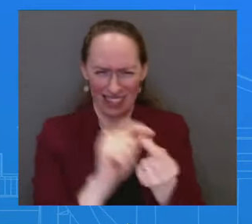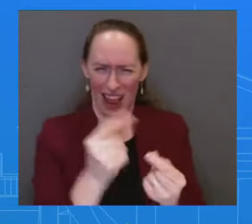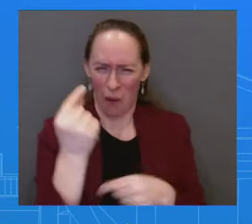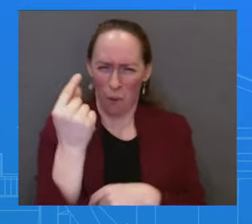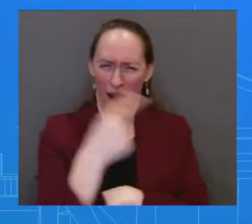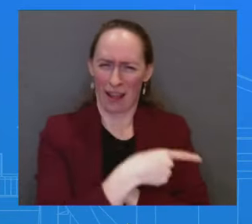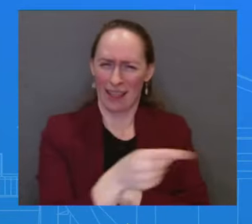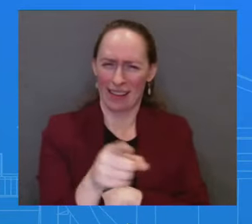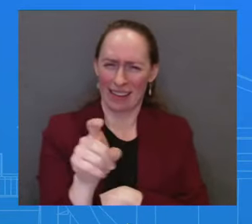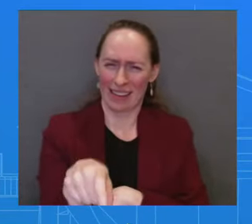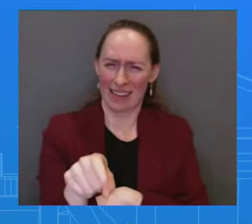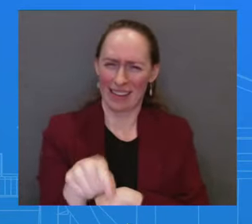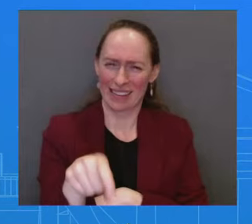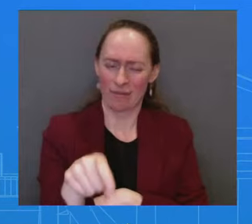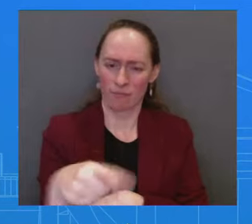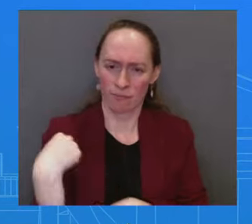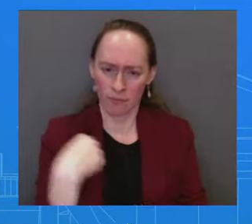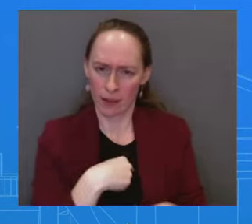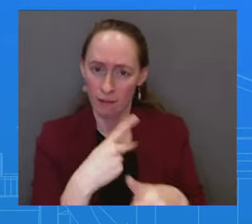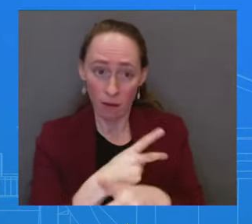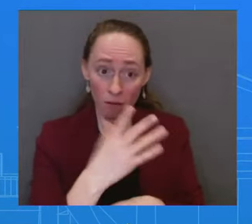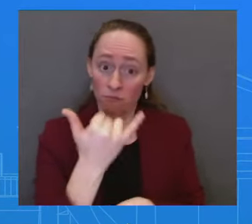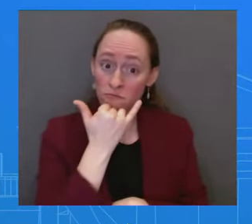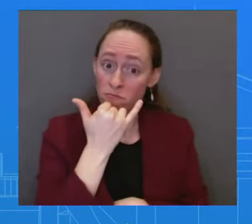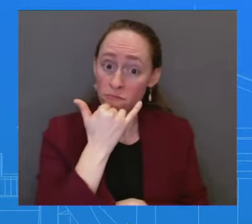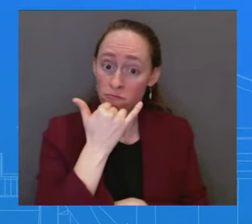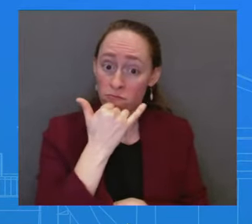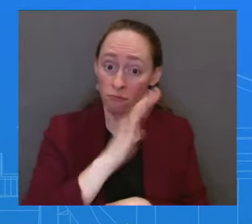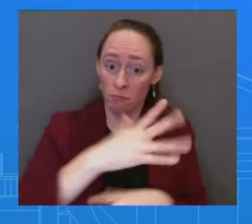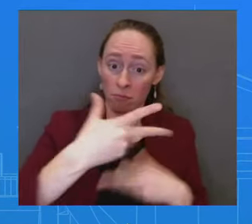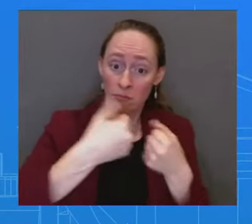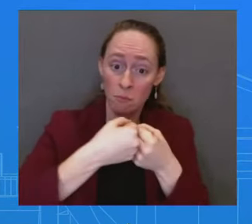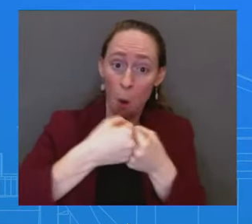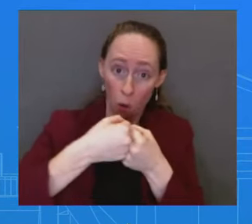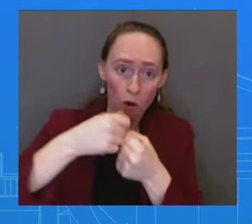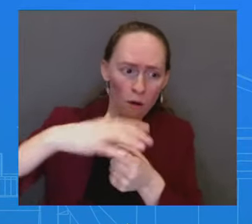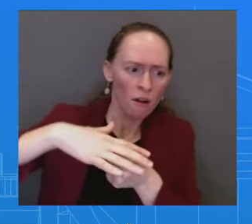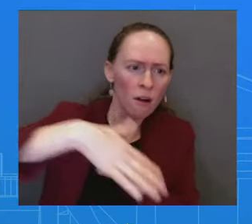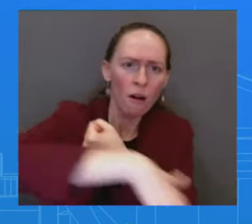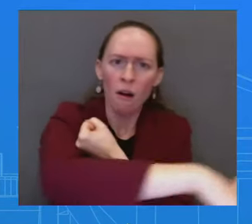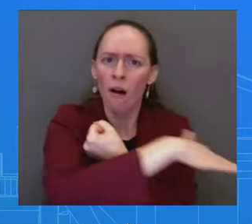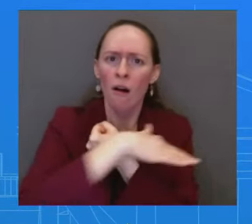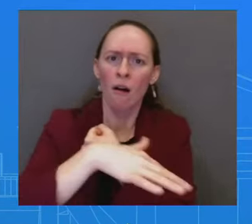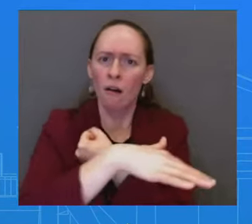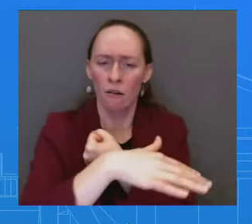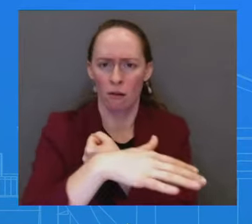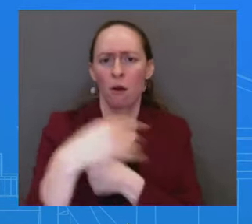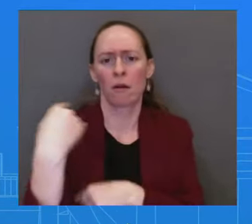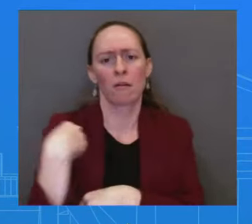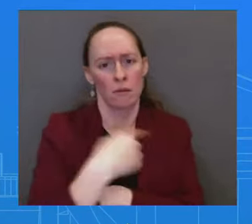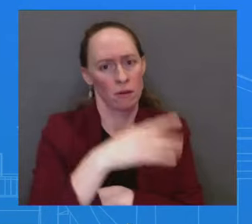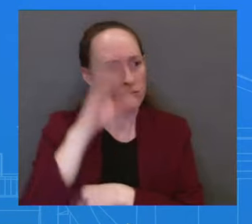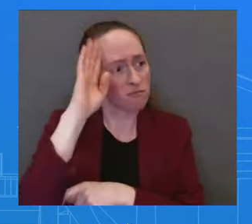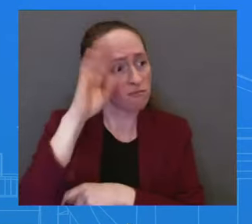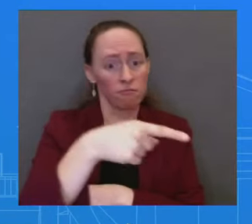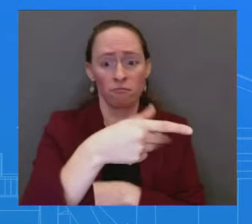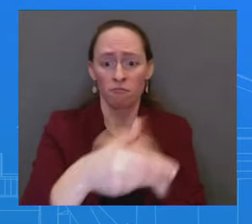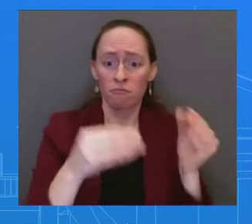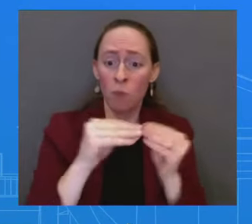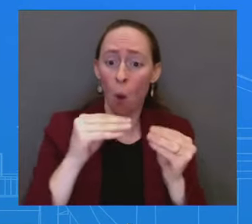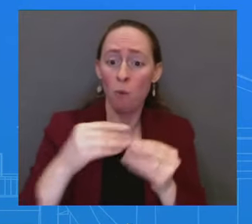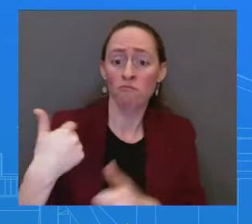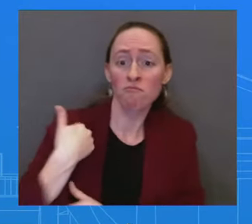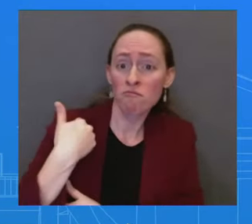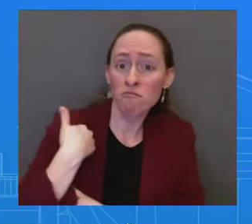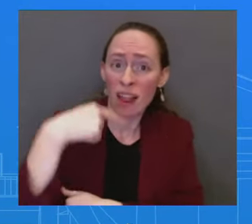border. And they have taken some action. They put more soldiers down there. They are doing more work at railheads and